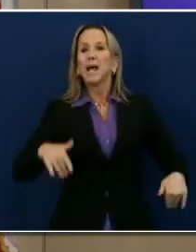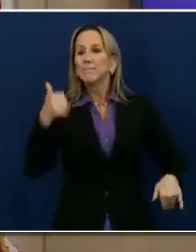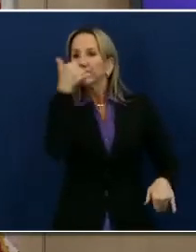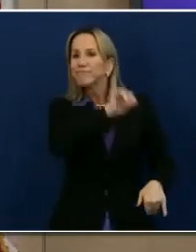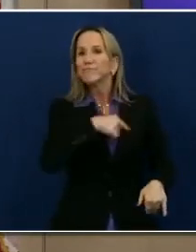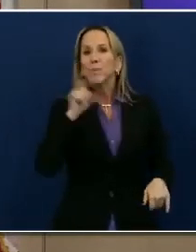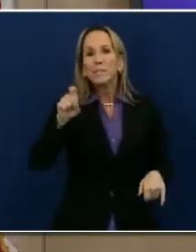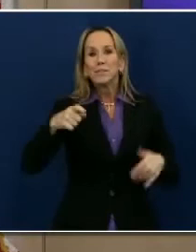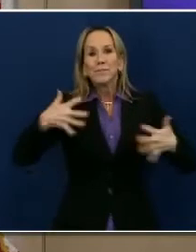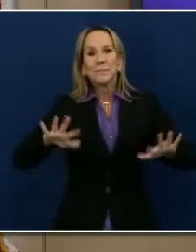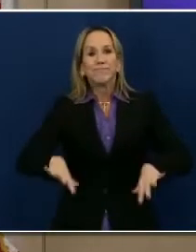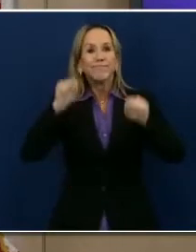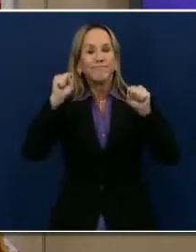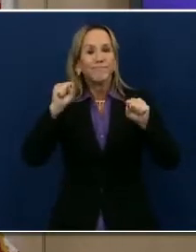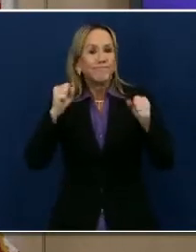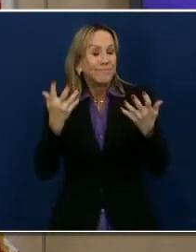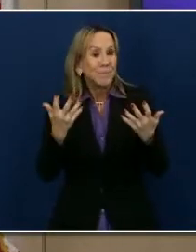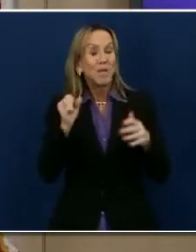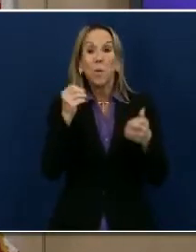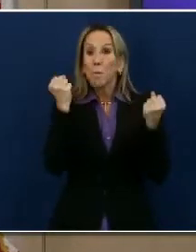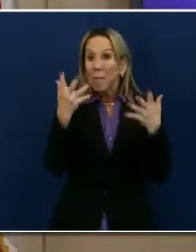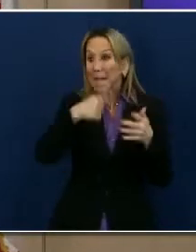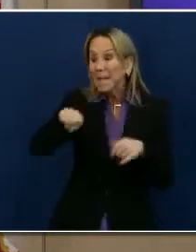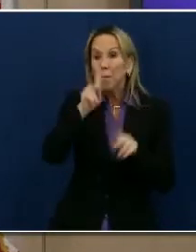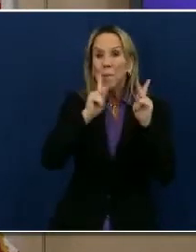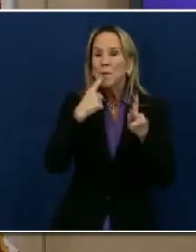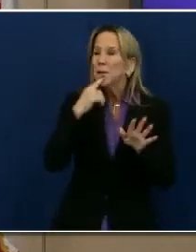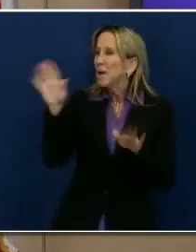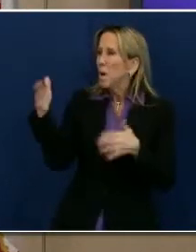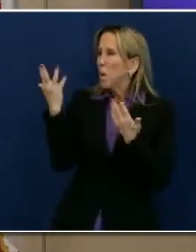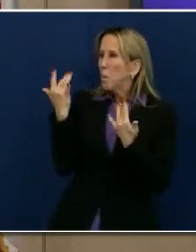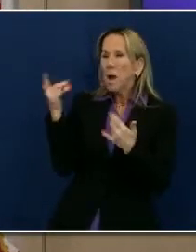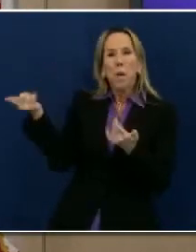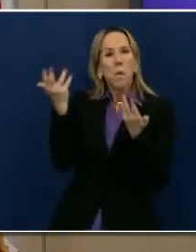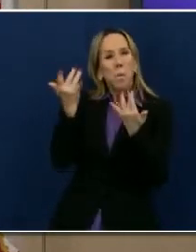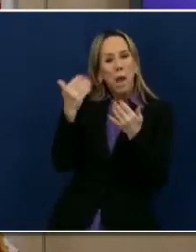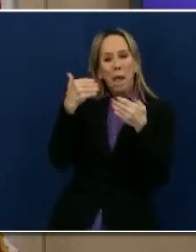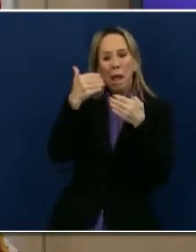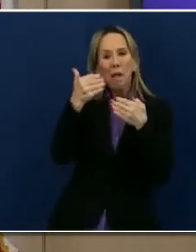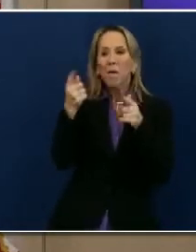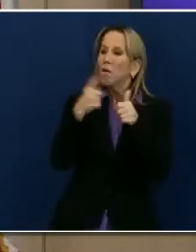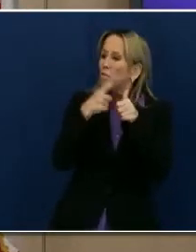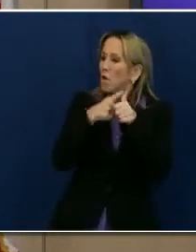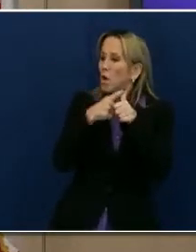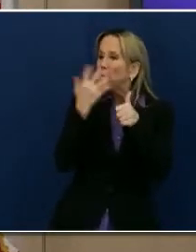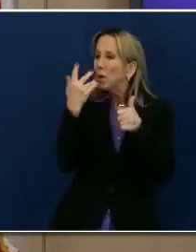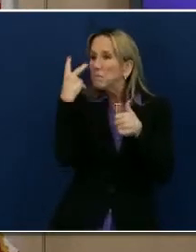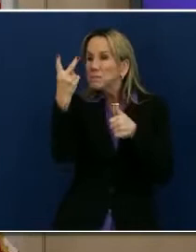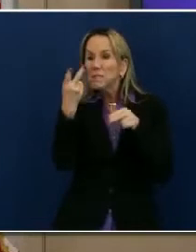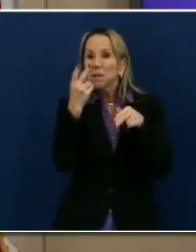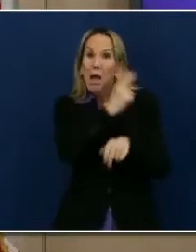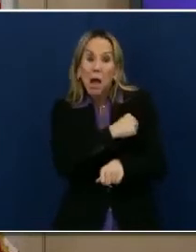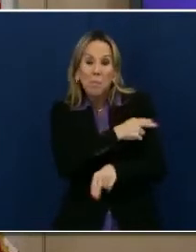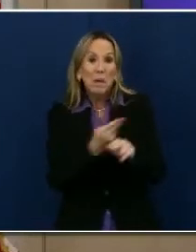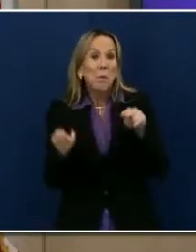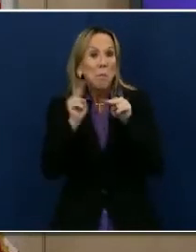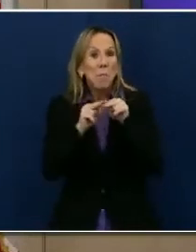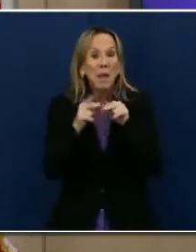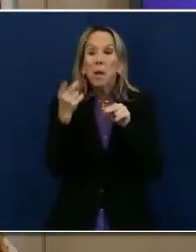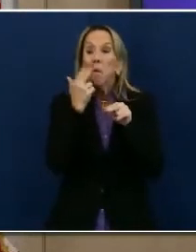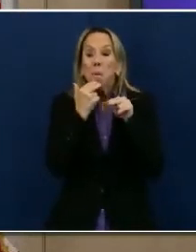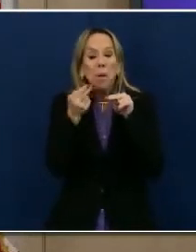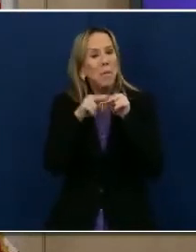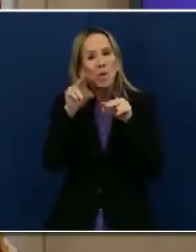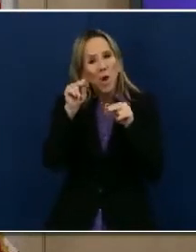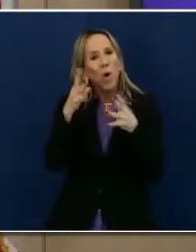care system capacity today. And many will say, why don't you wait until you see not just an increase in hospitalization, which we're seeing, but a significant increase in